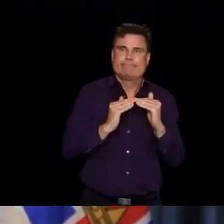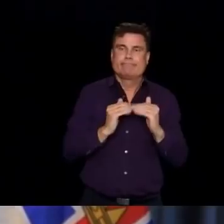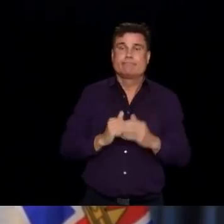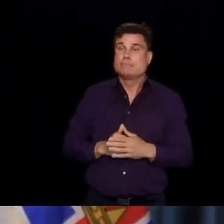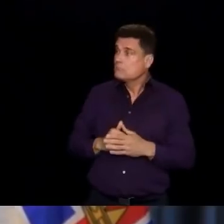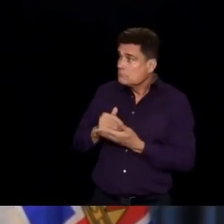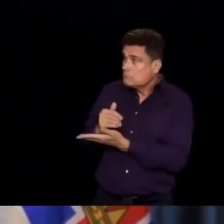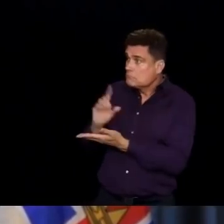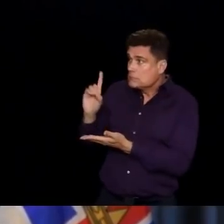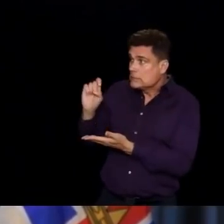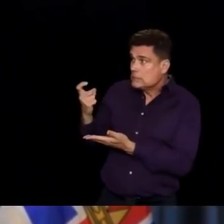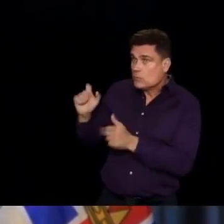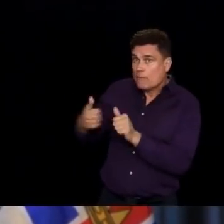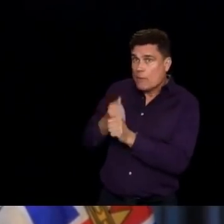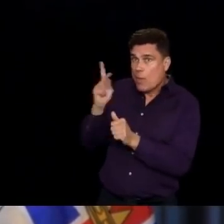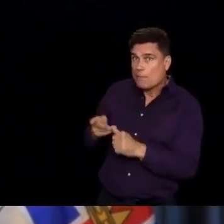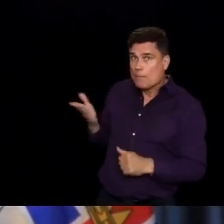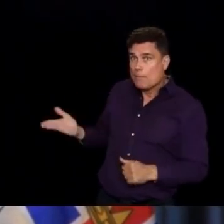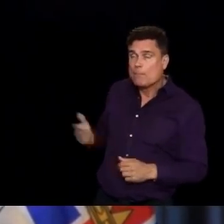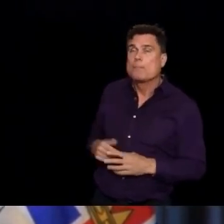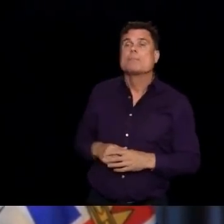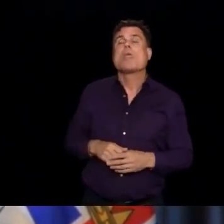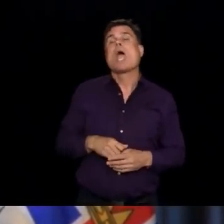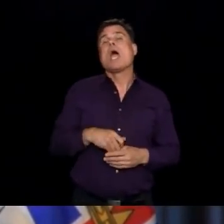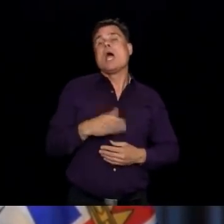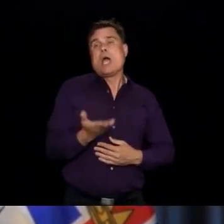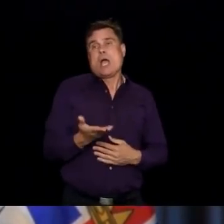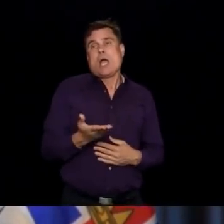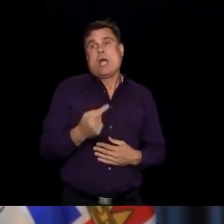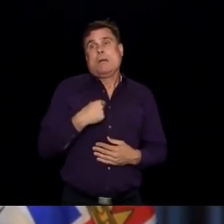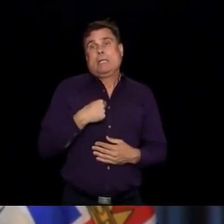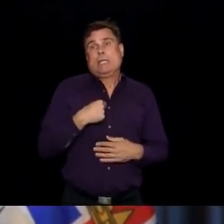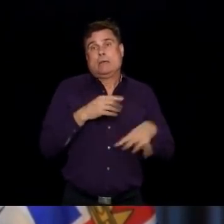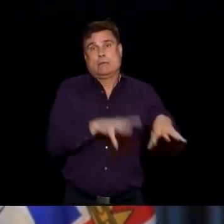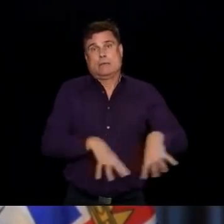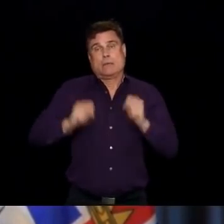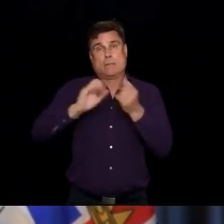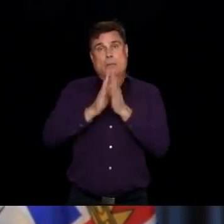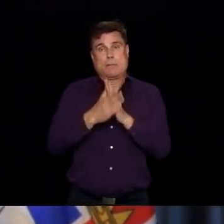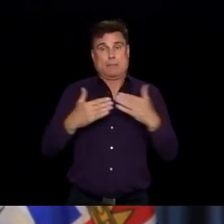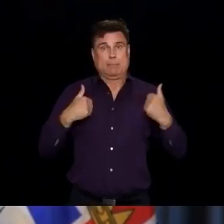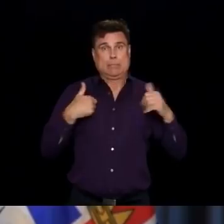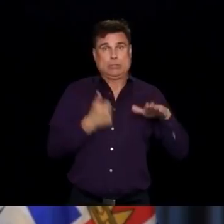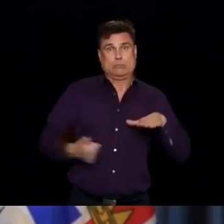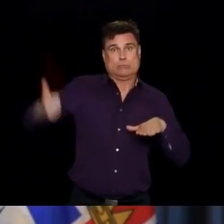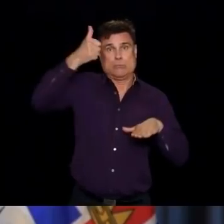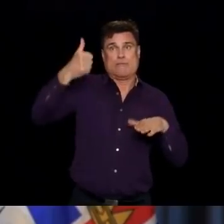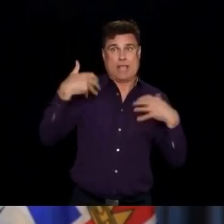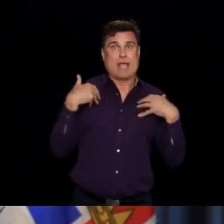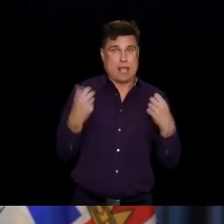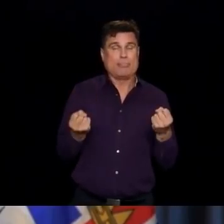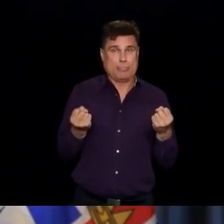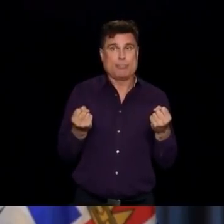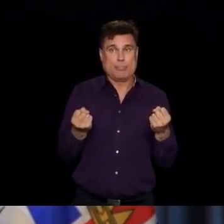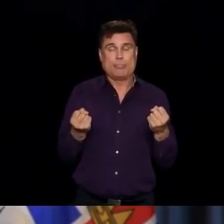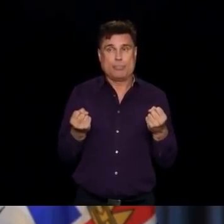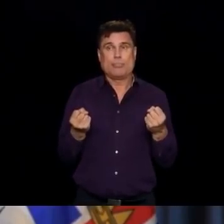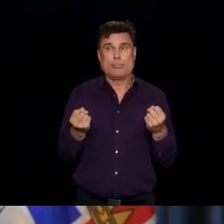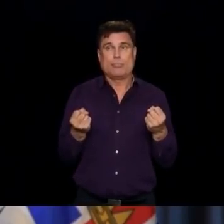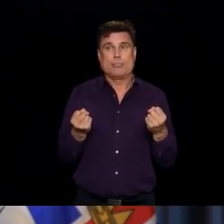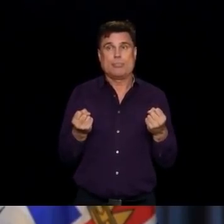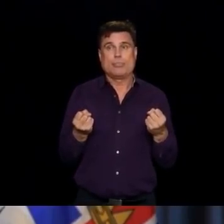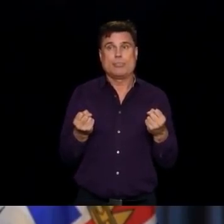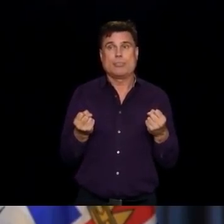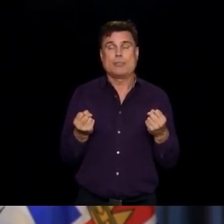Minister of Health, the standard for care per resident day as you know in BC is 3.36 care